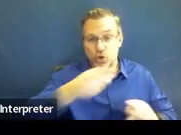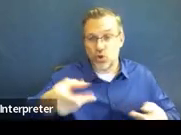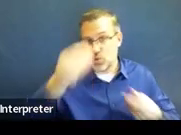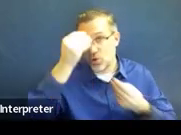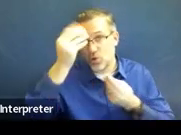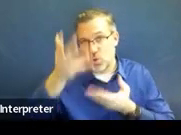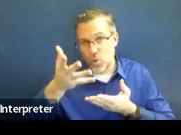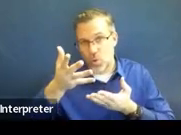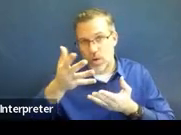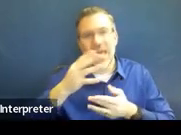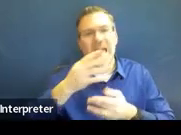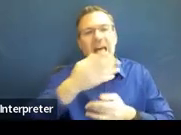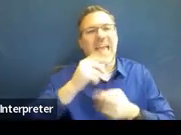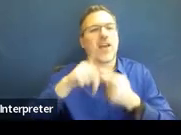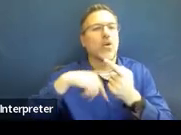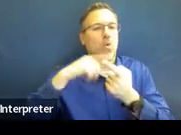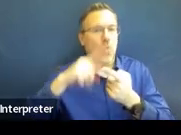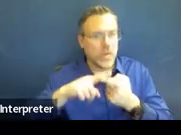date that they were informed.